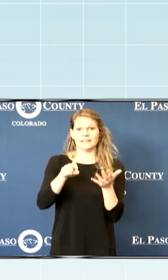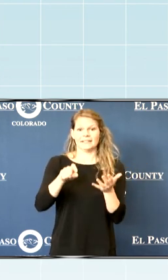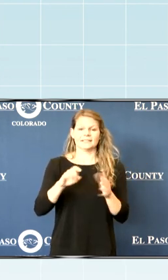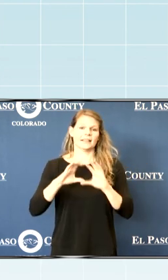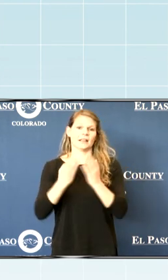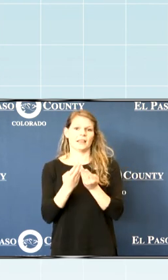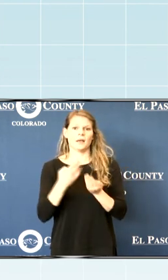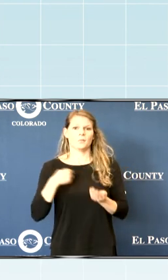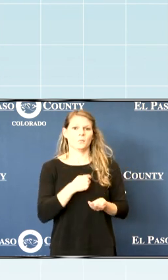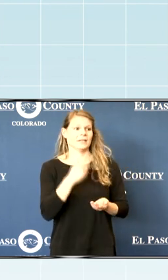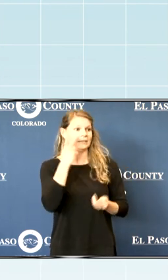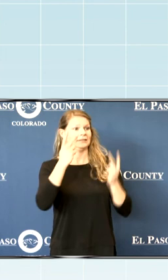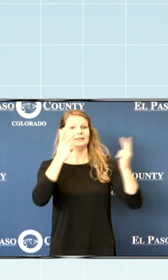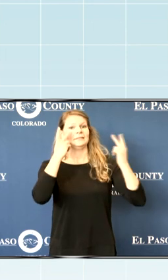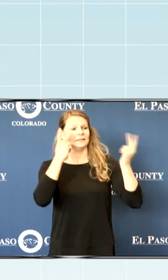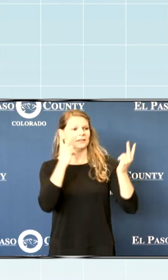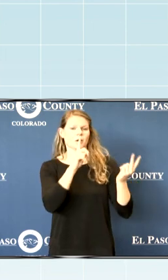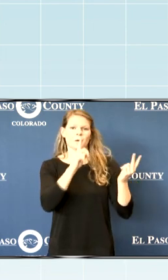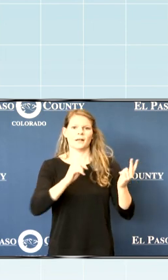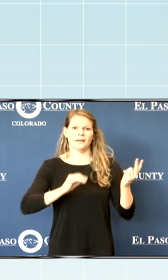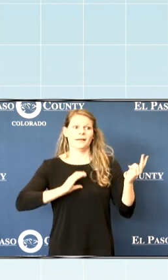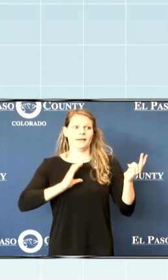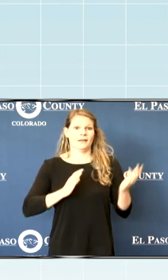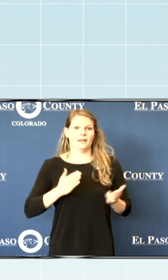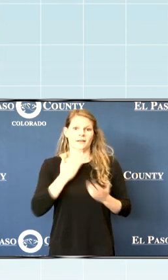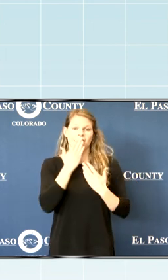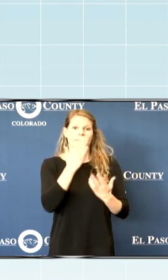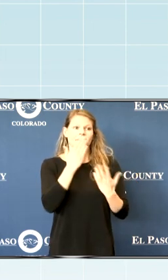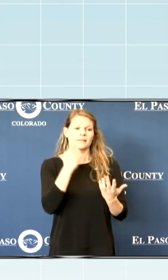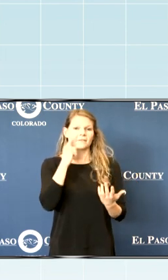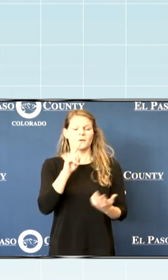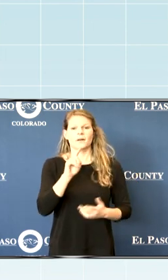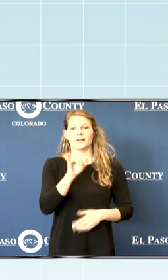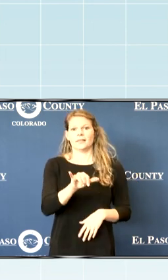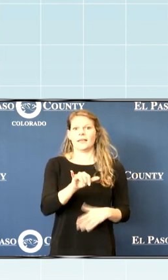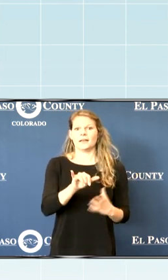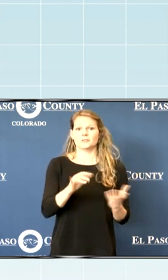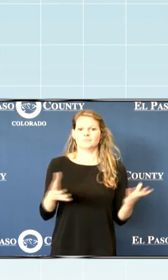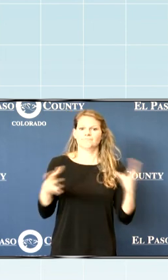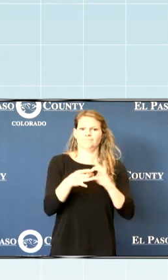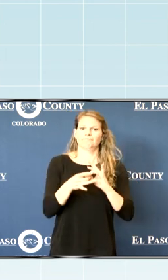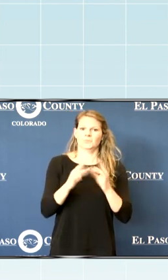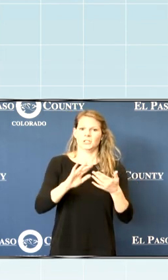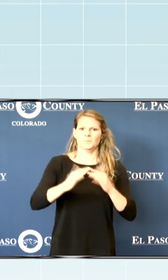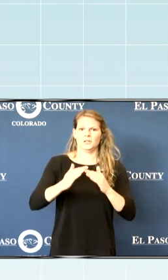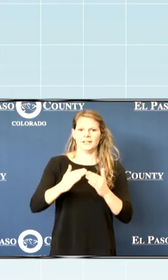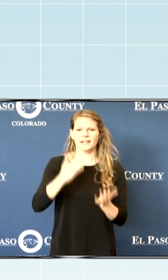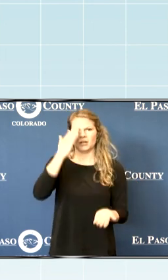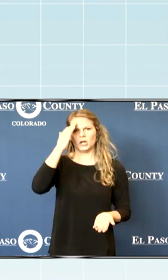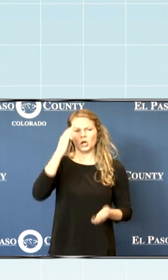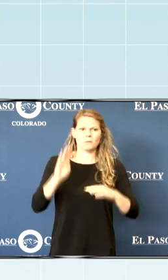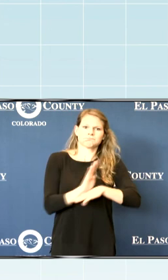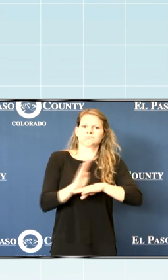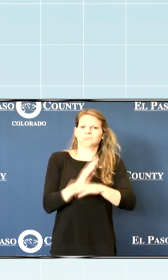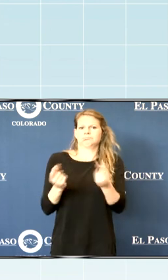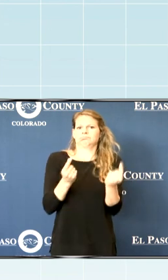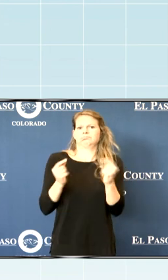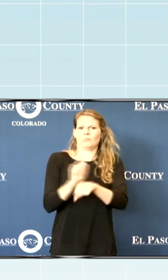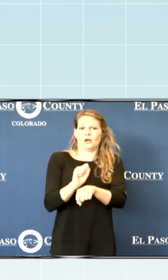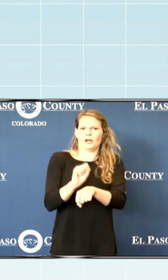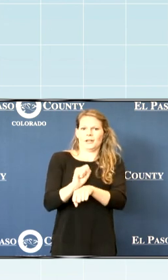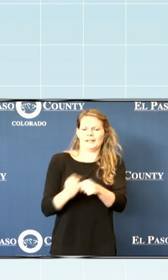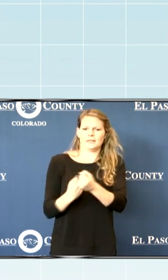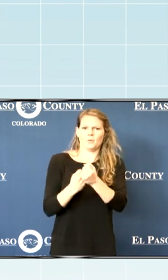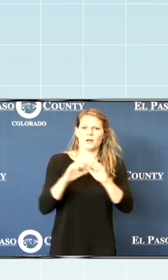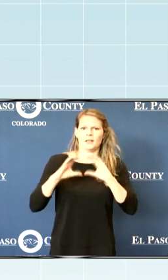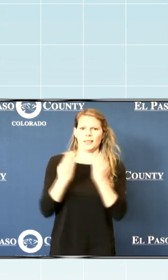And so it's always gratifying for us to have good partners like this out in the community. It's even better that we know they're busy and work and they also help support the club in